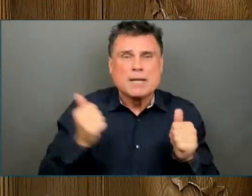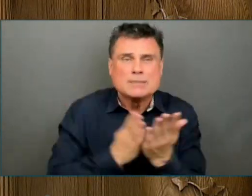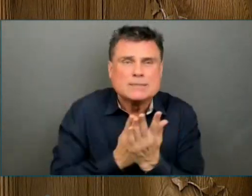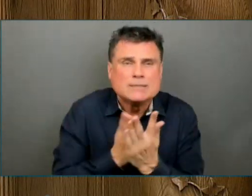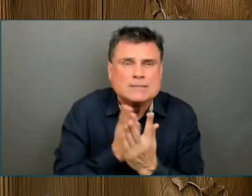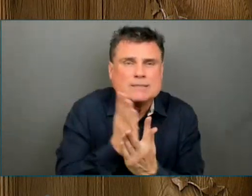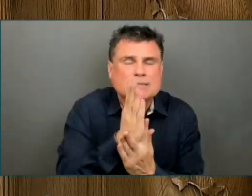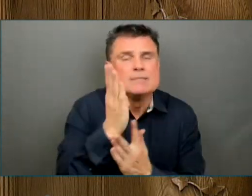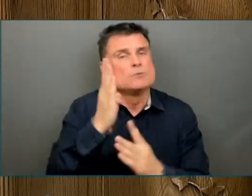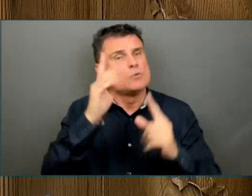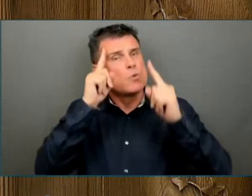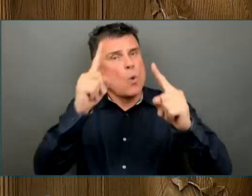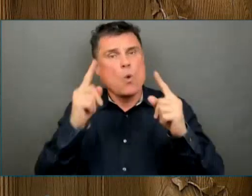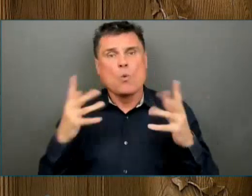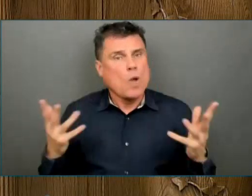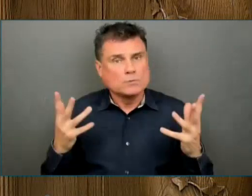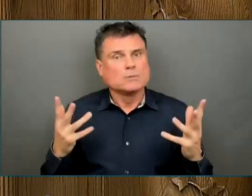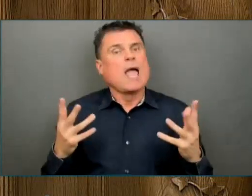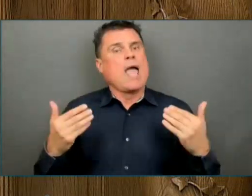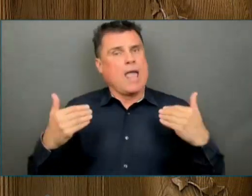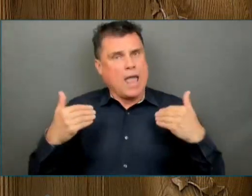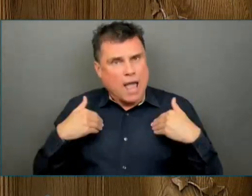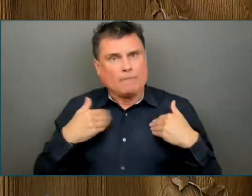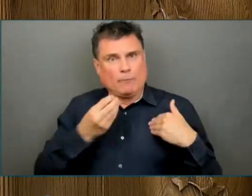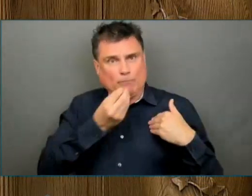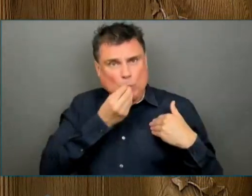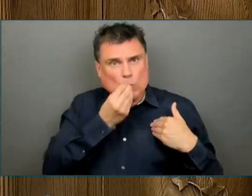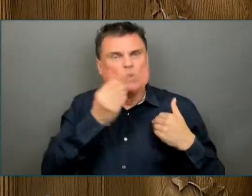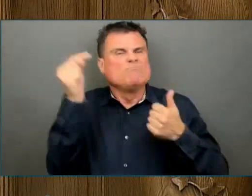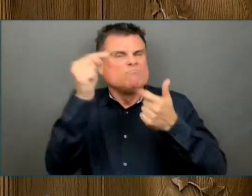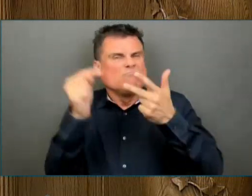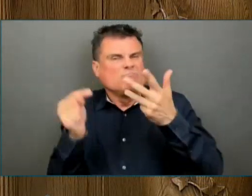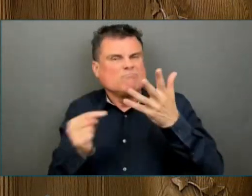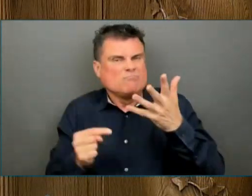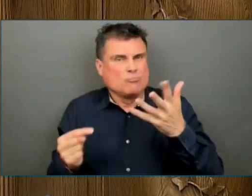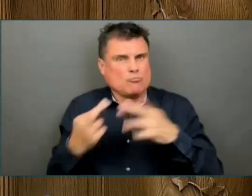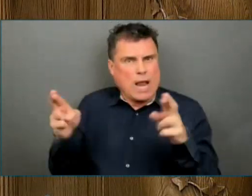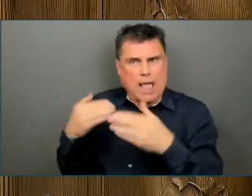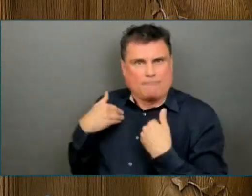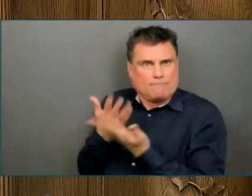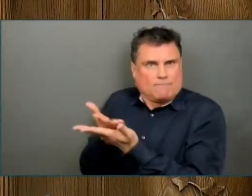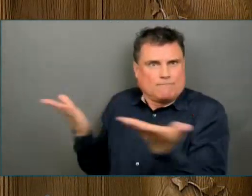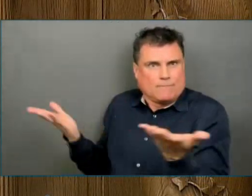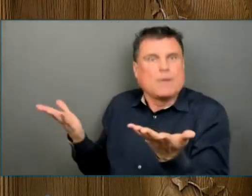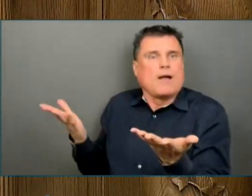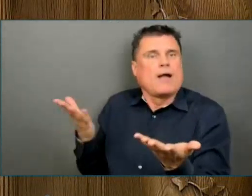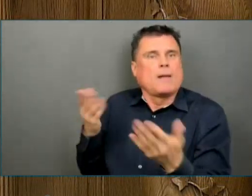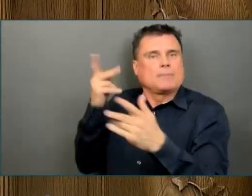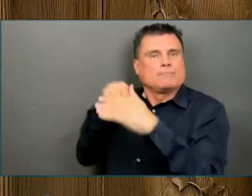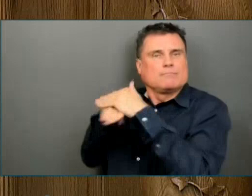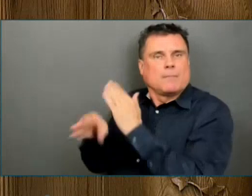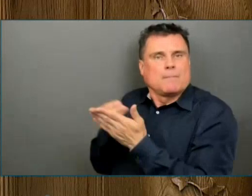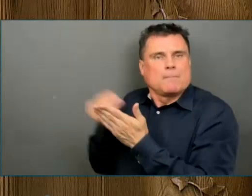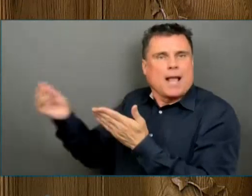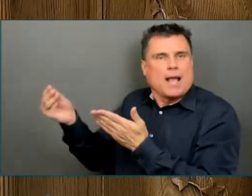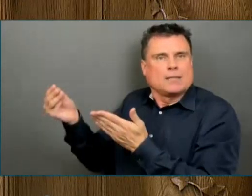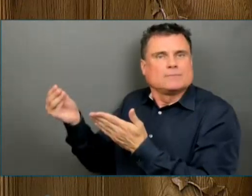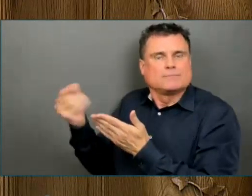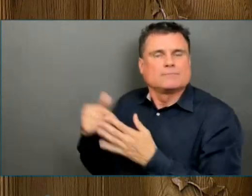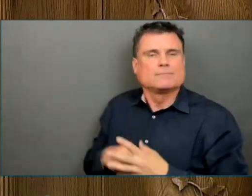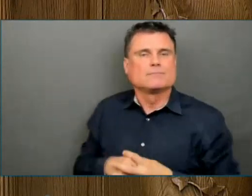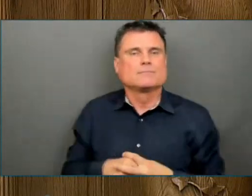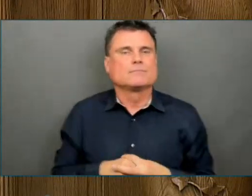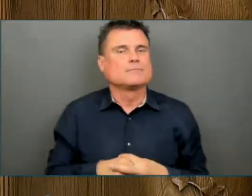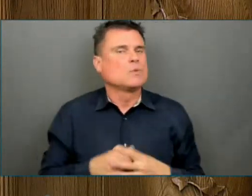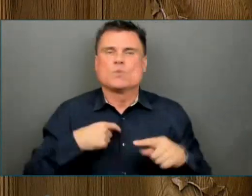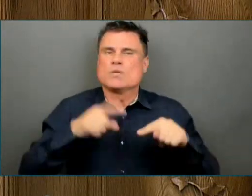now how to value the unheralded work of all these people upon whom we rely. Let us not forget them when this reality